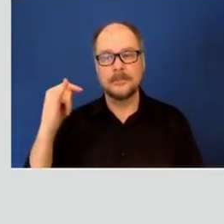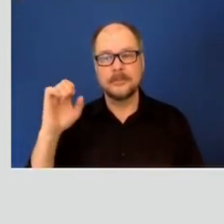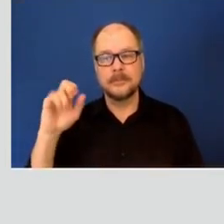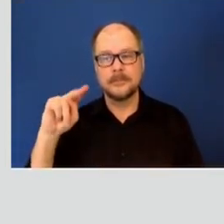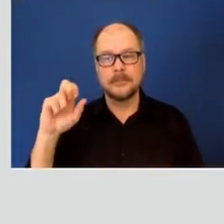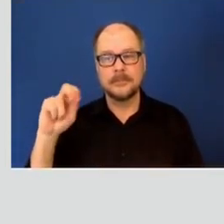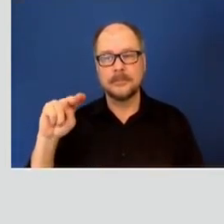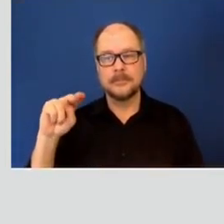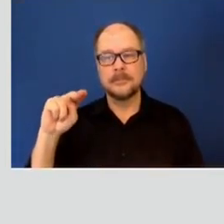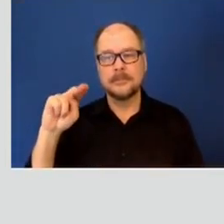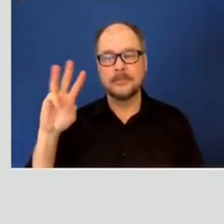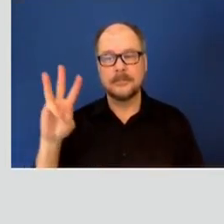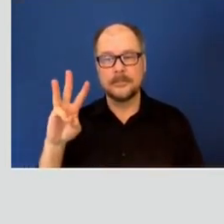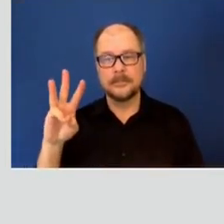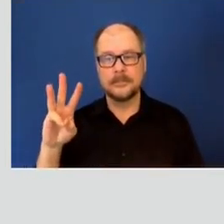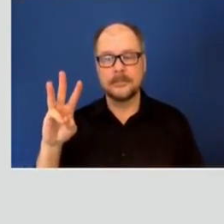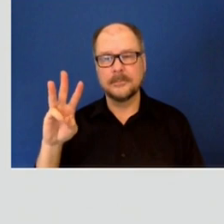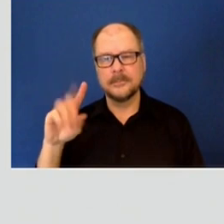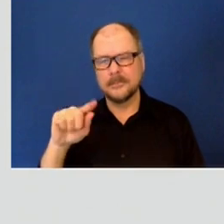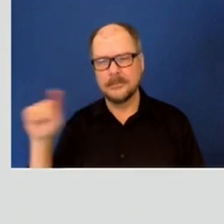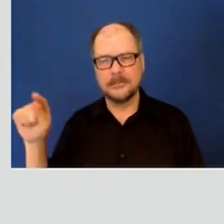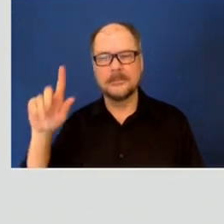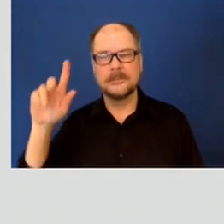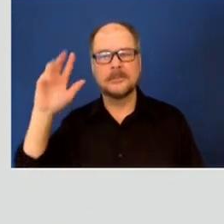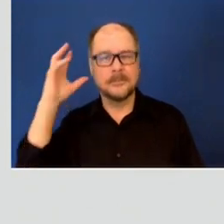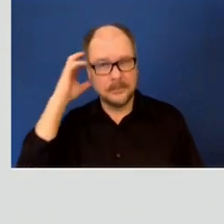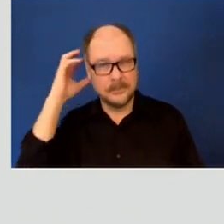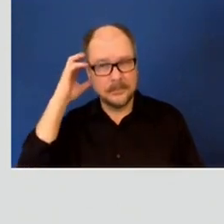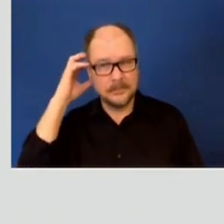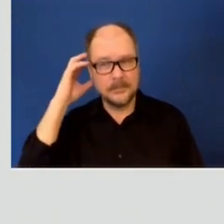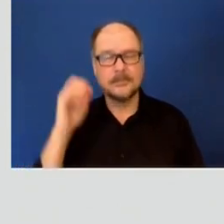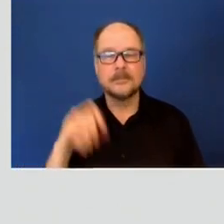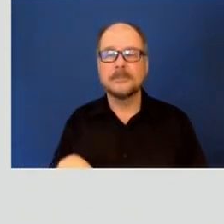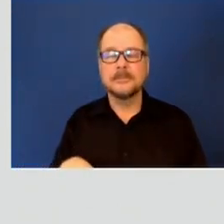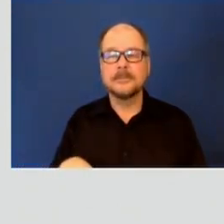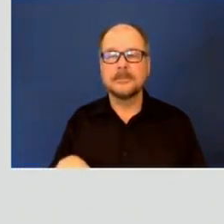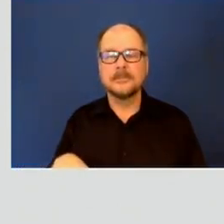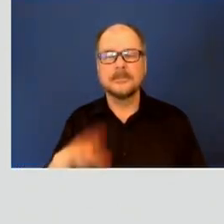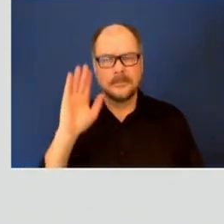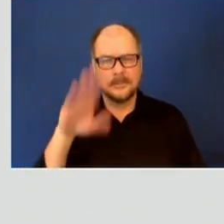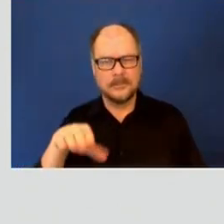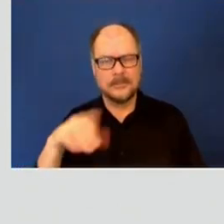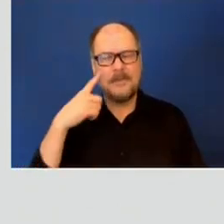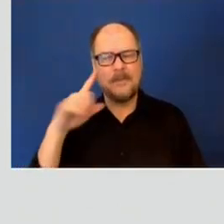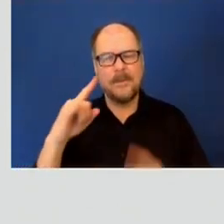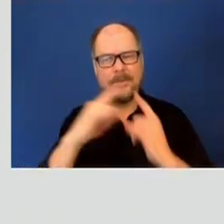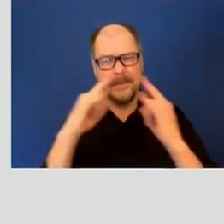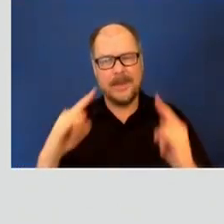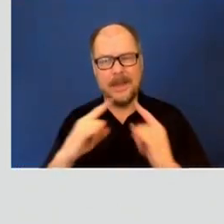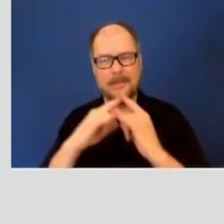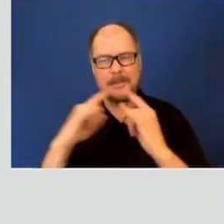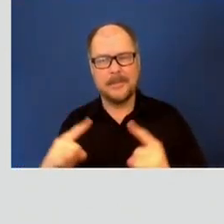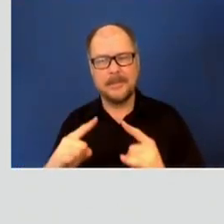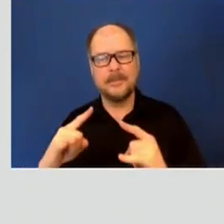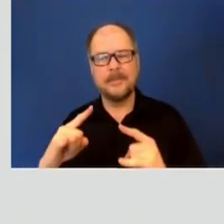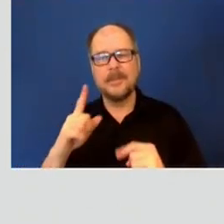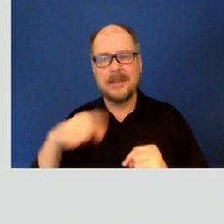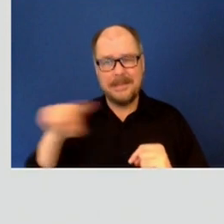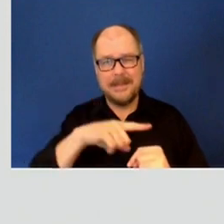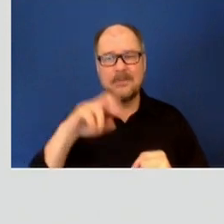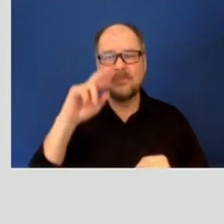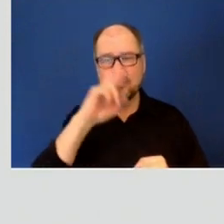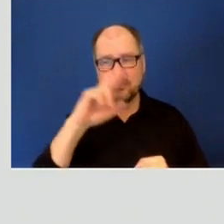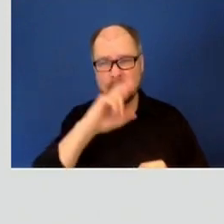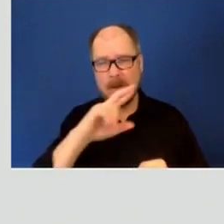Thanks. I'm curious, couple of real quick questions in terms of these campments. Is there anything to prevent once these rats are